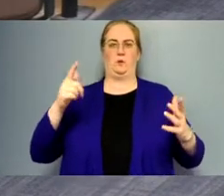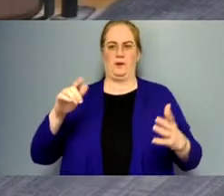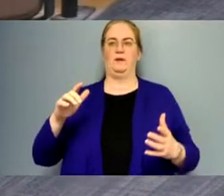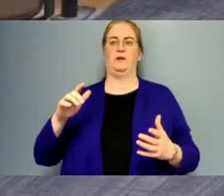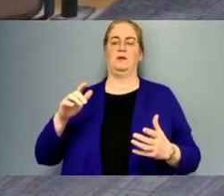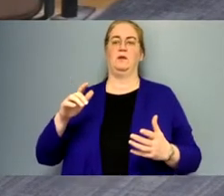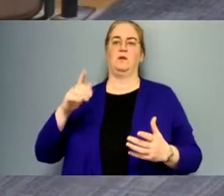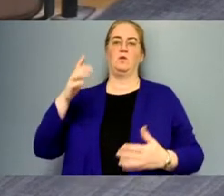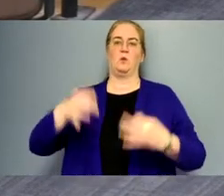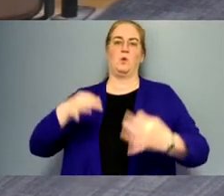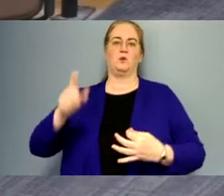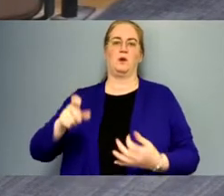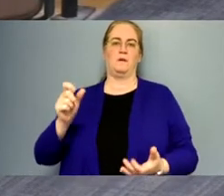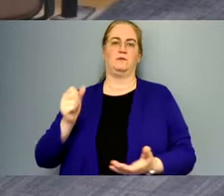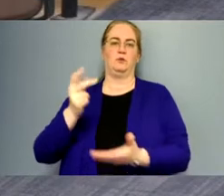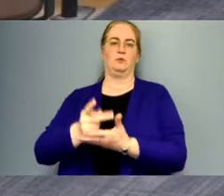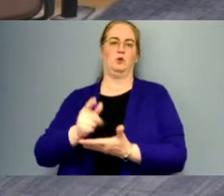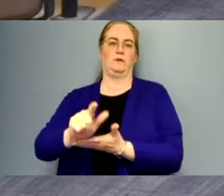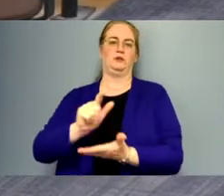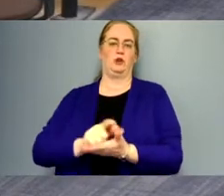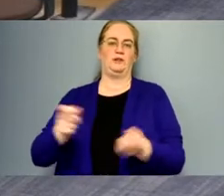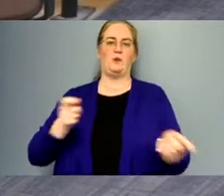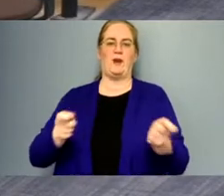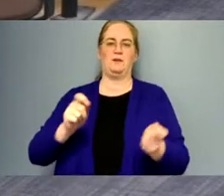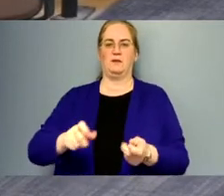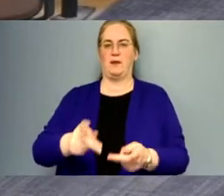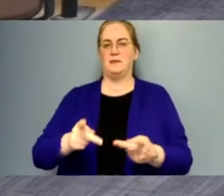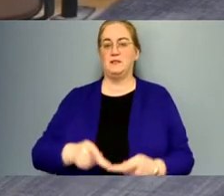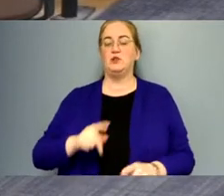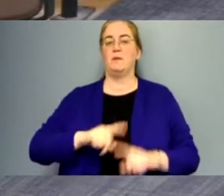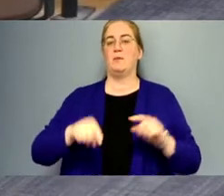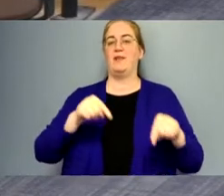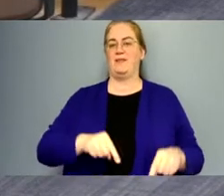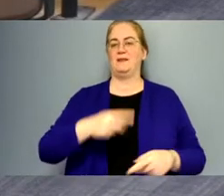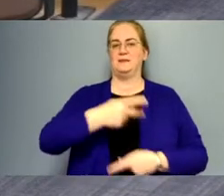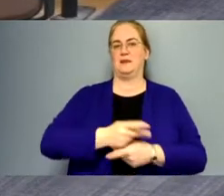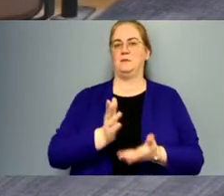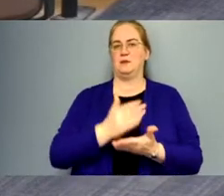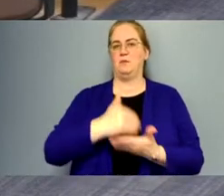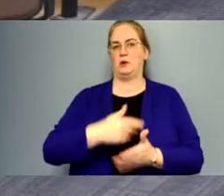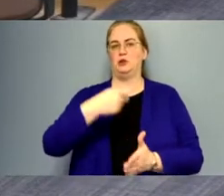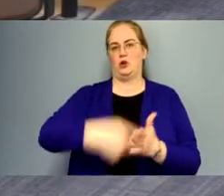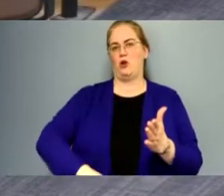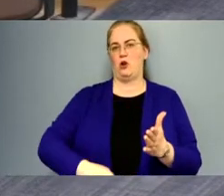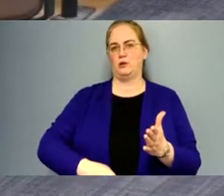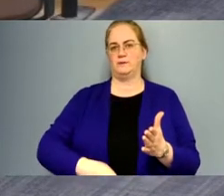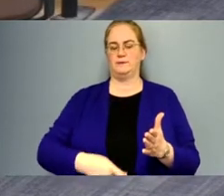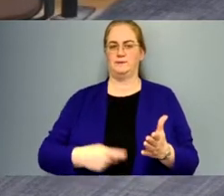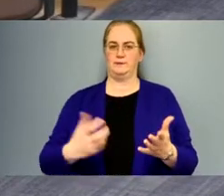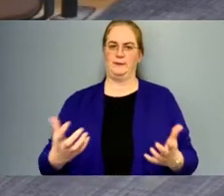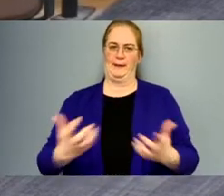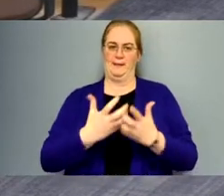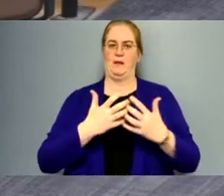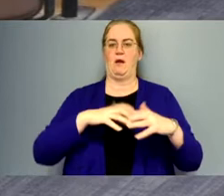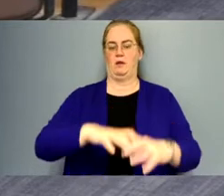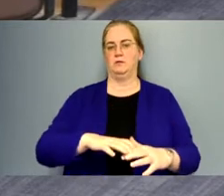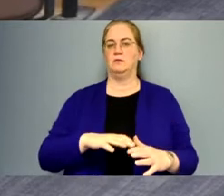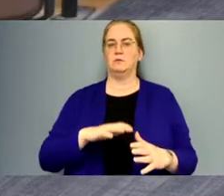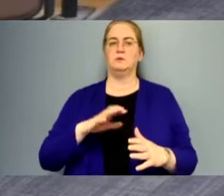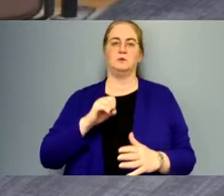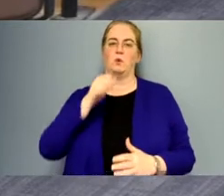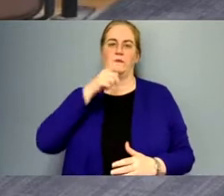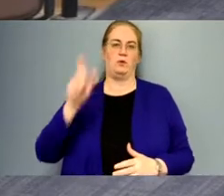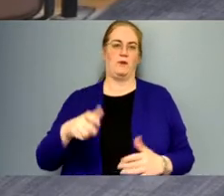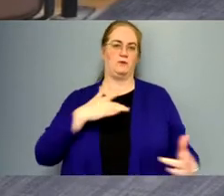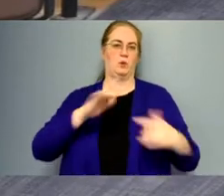approve of, uh, uh, to handle the position. But this keeps budget costs in, in, in line. Um, so we